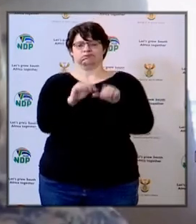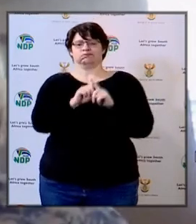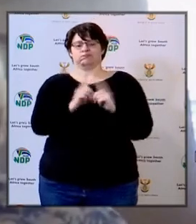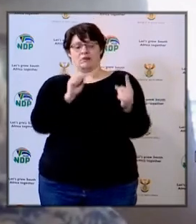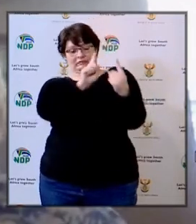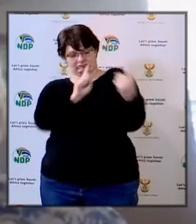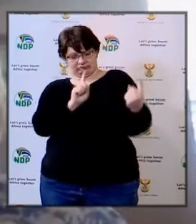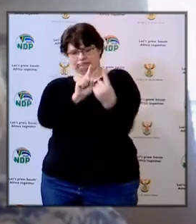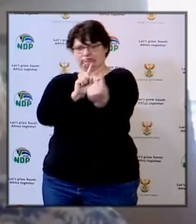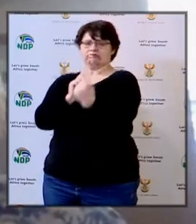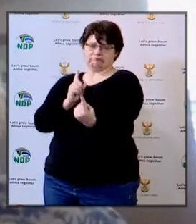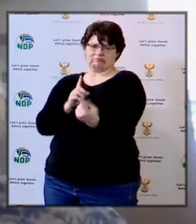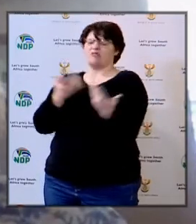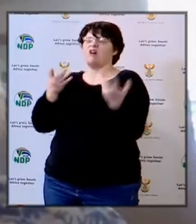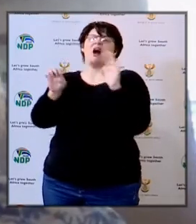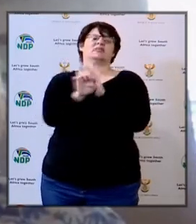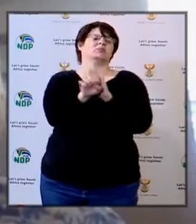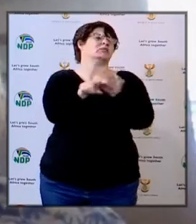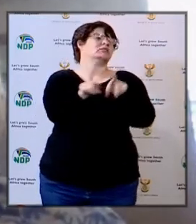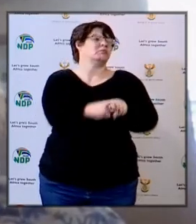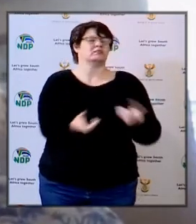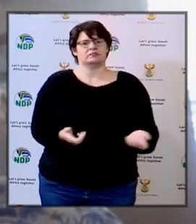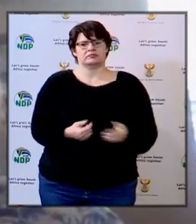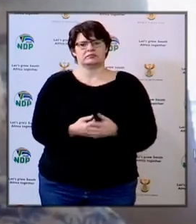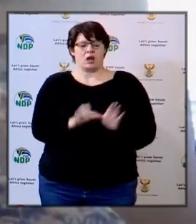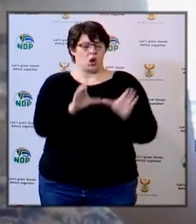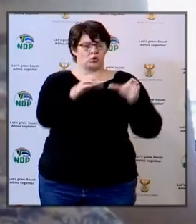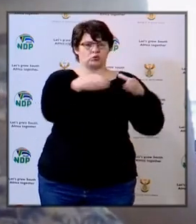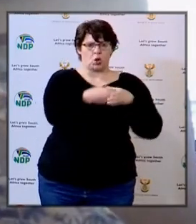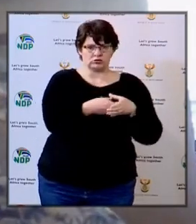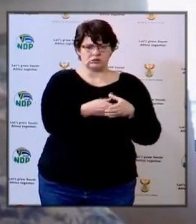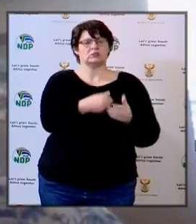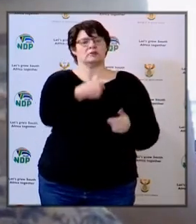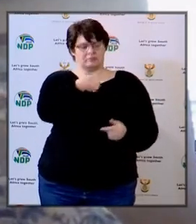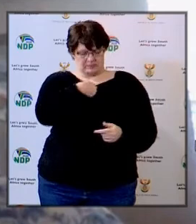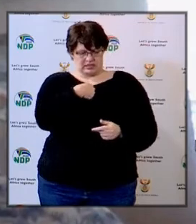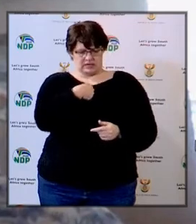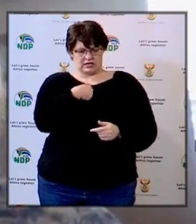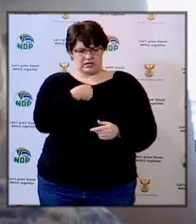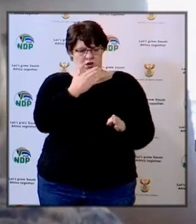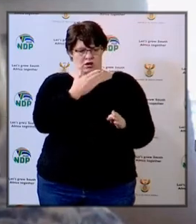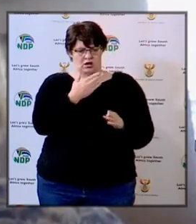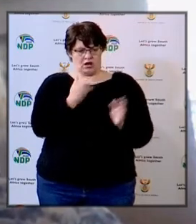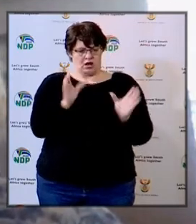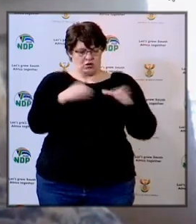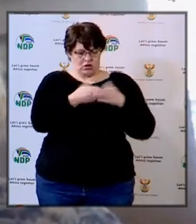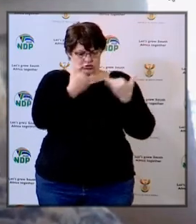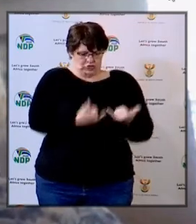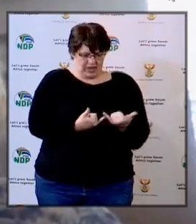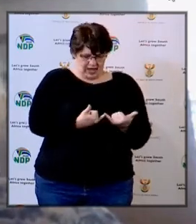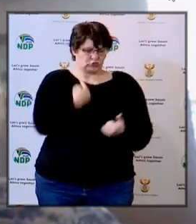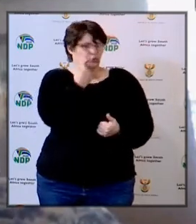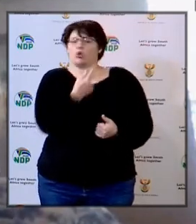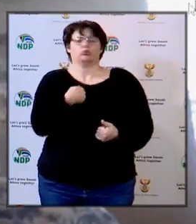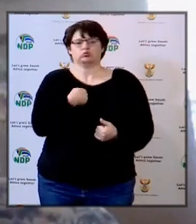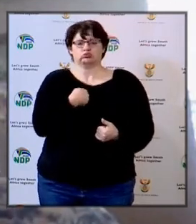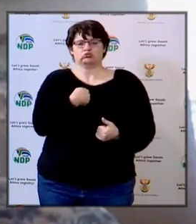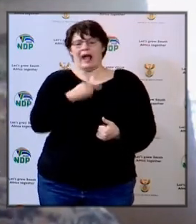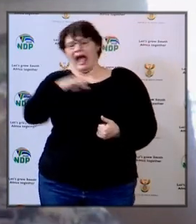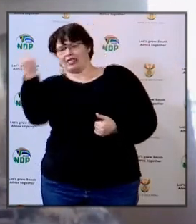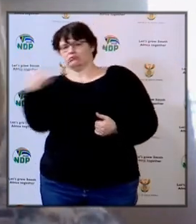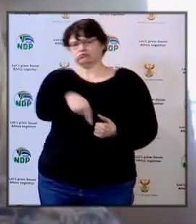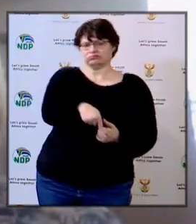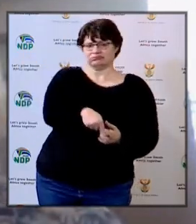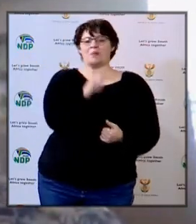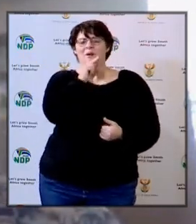maintain that distancing, including, for example, having different classes on different days or splitting classes so that we can ensure that the